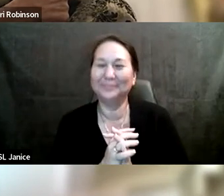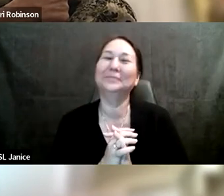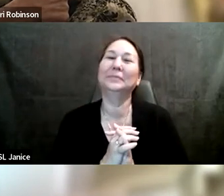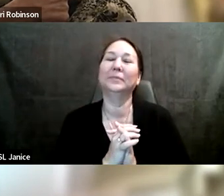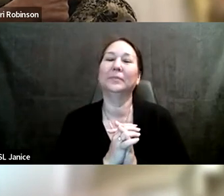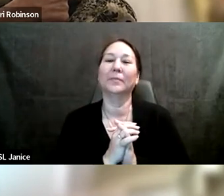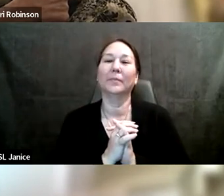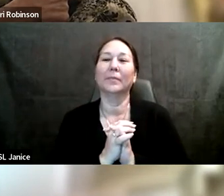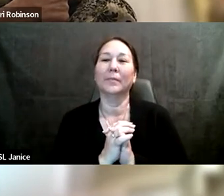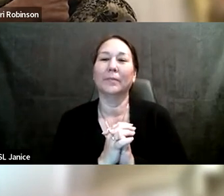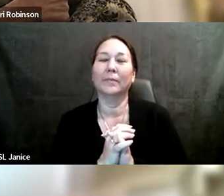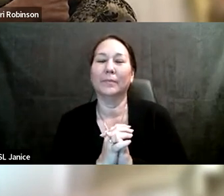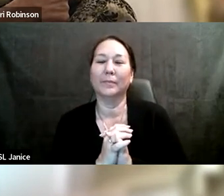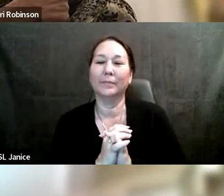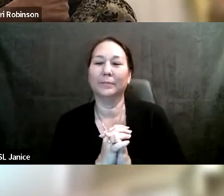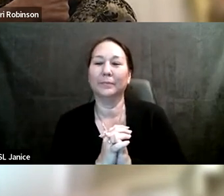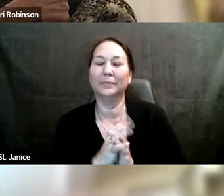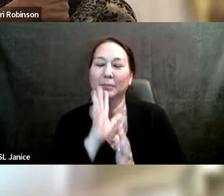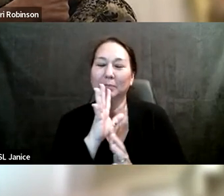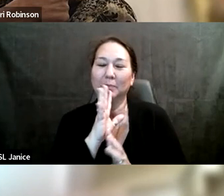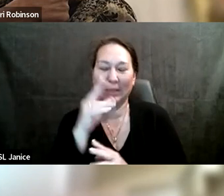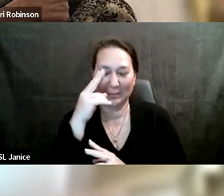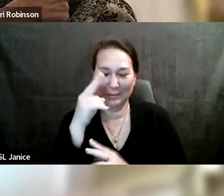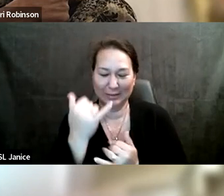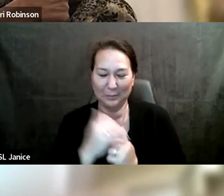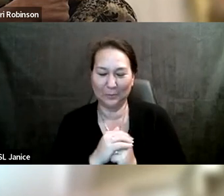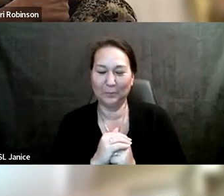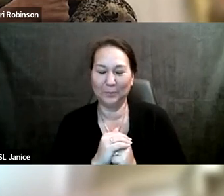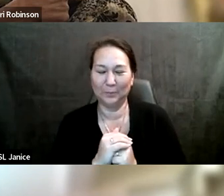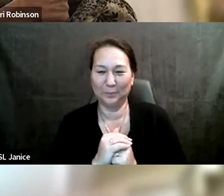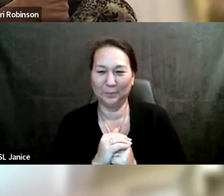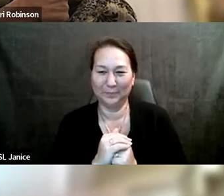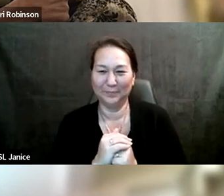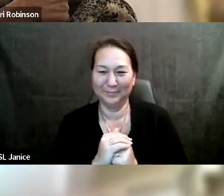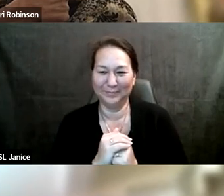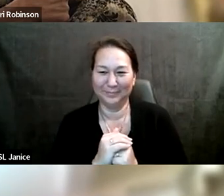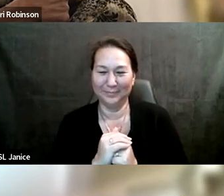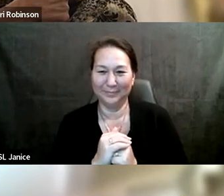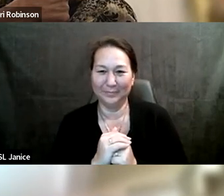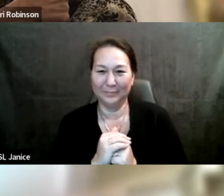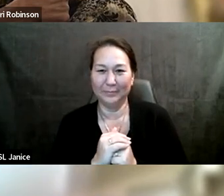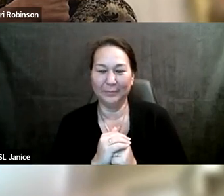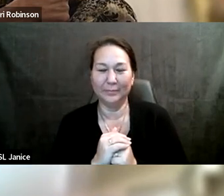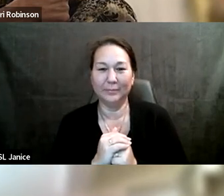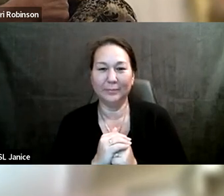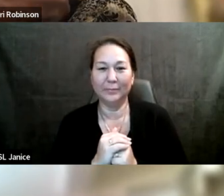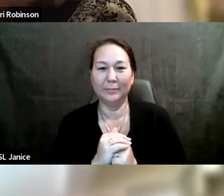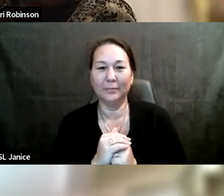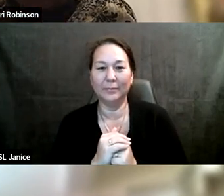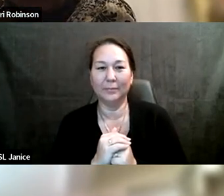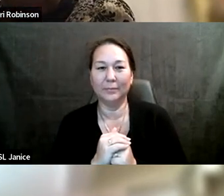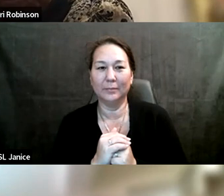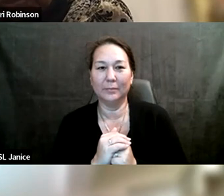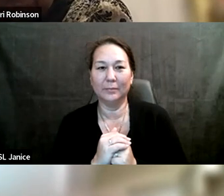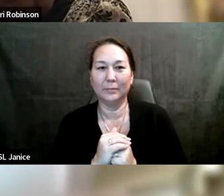Esto de la fusión no tan solo va impactar, no tan solo va impactar a las familias, sino también a los maestros. Um, this,